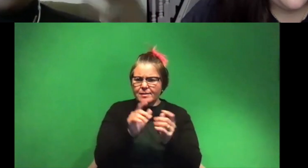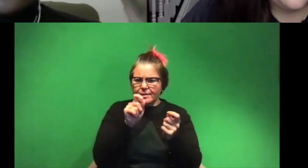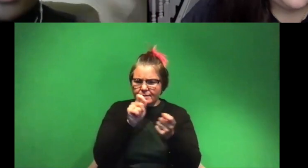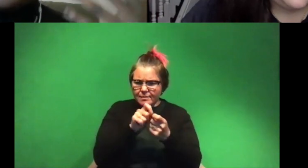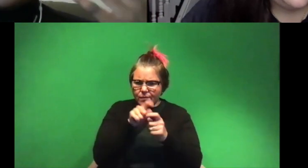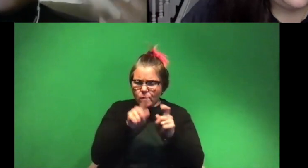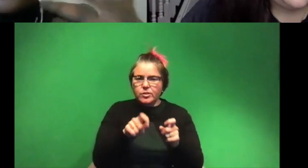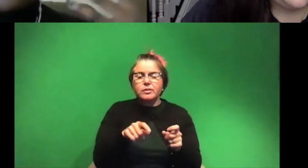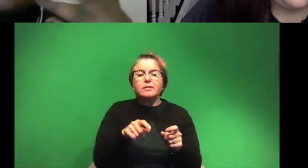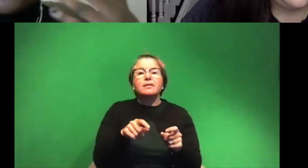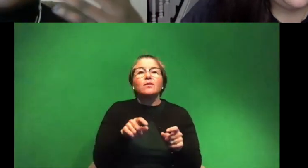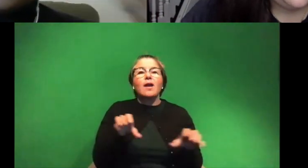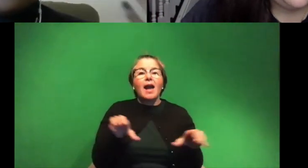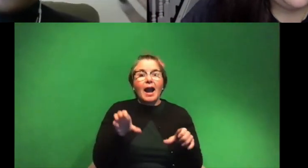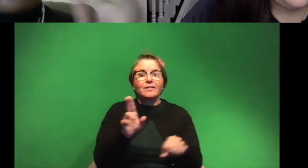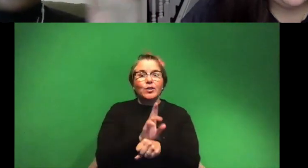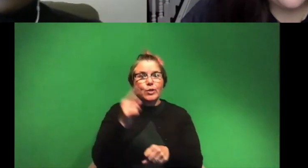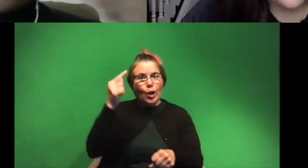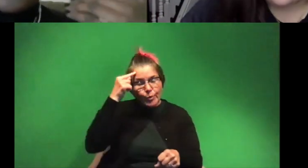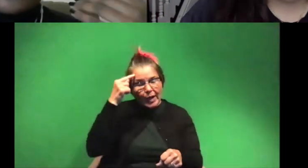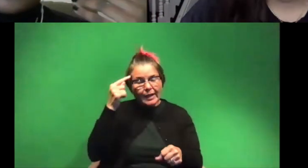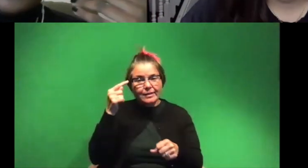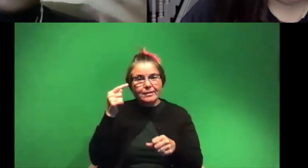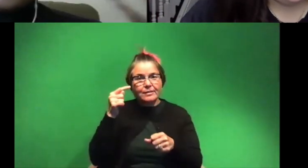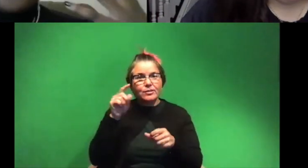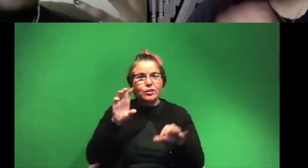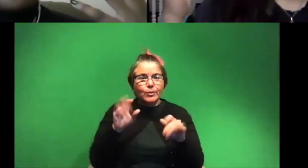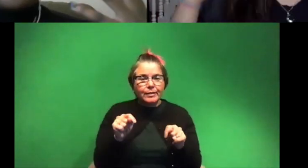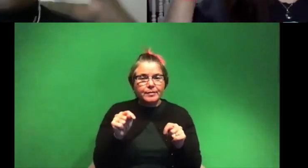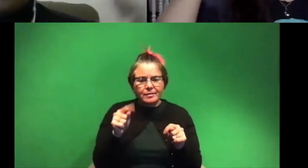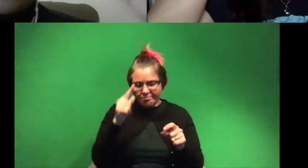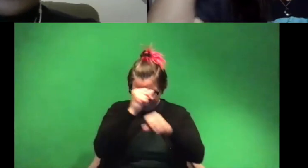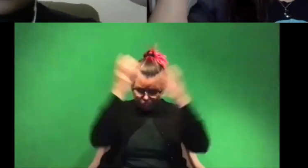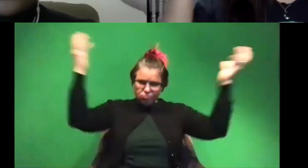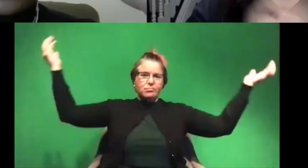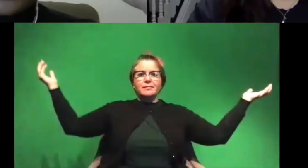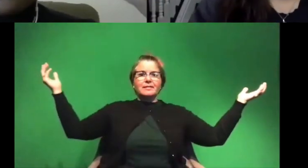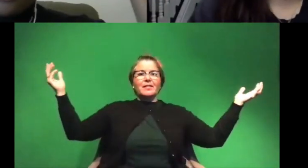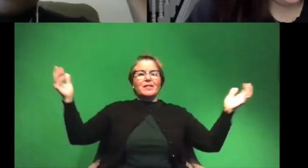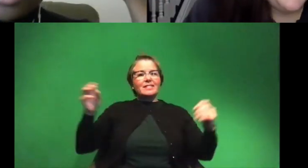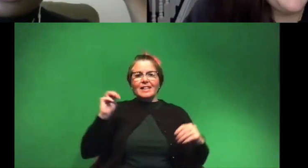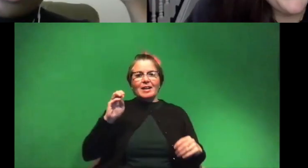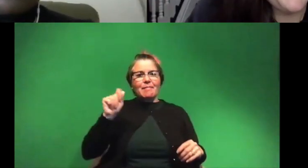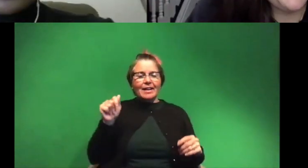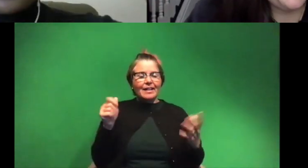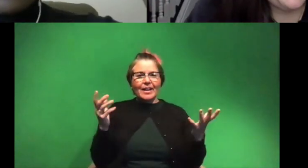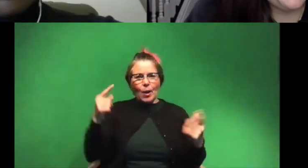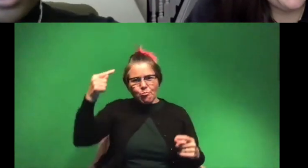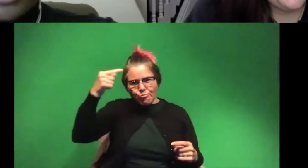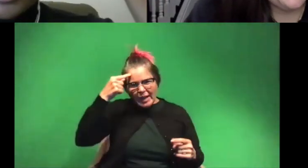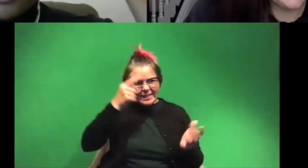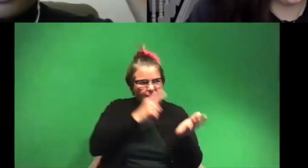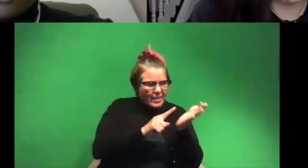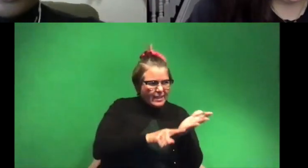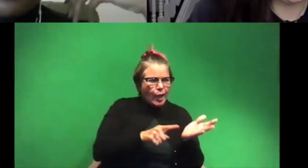we're actively using our brains to do it so it's almost like this weird meta situation where our brains are investigating our